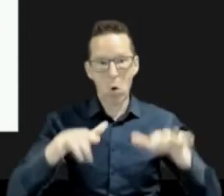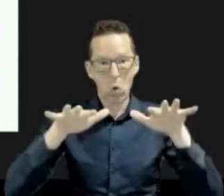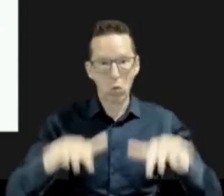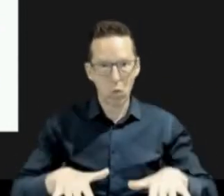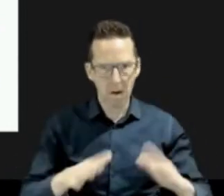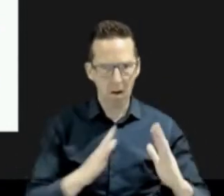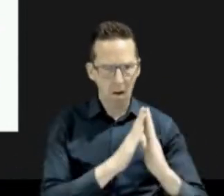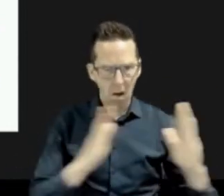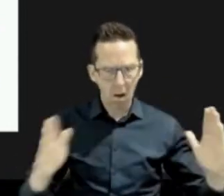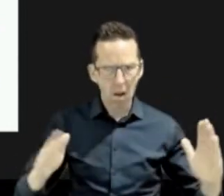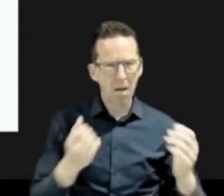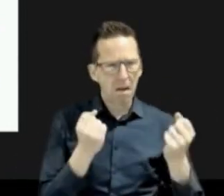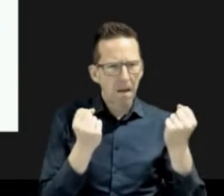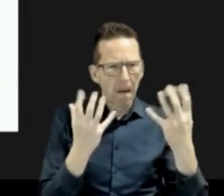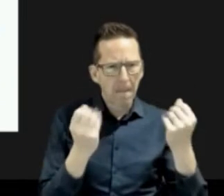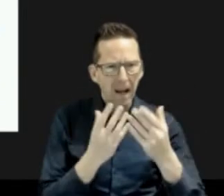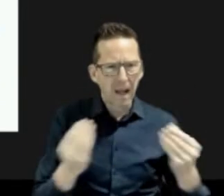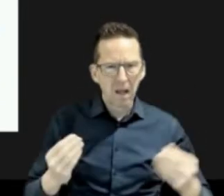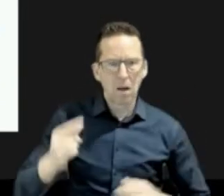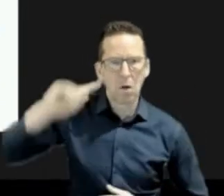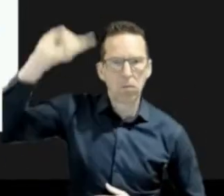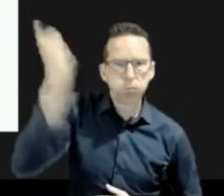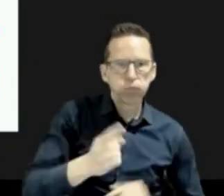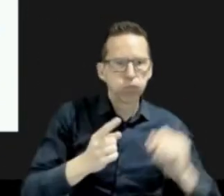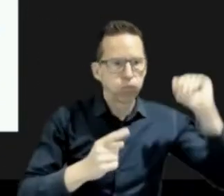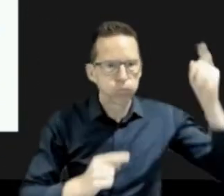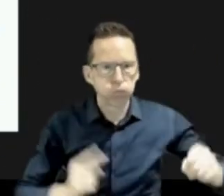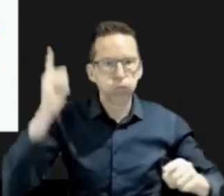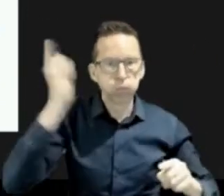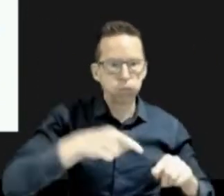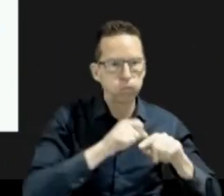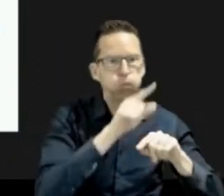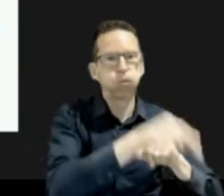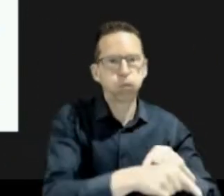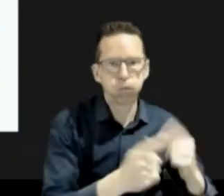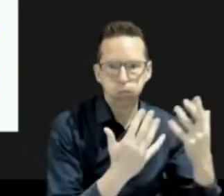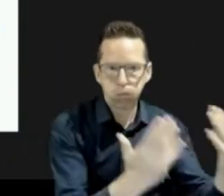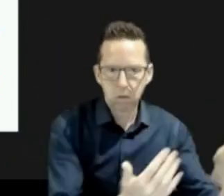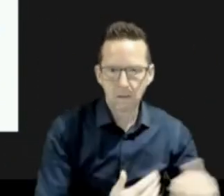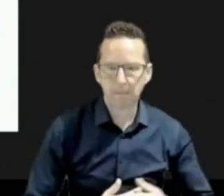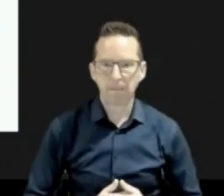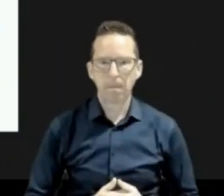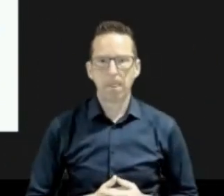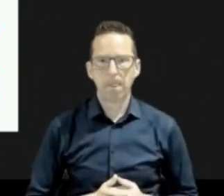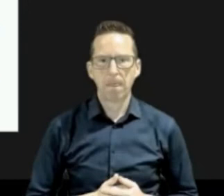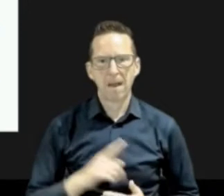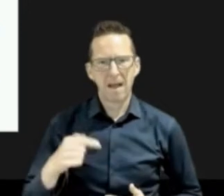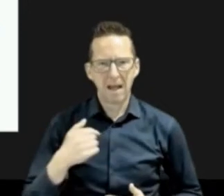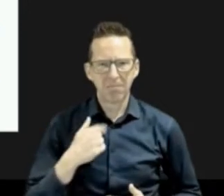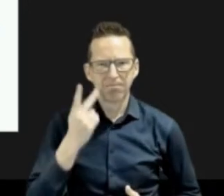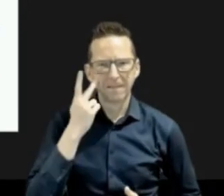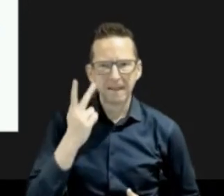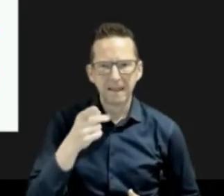operates a national lightning detection network that provides forecasters and partners with real time lightning information across Canada.